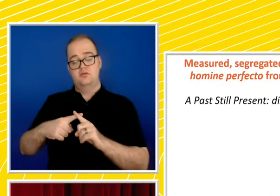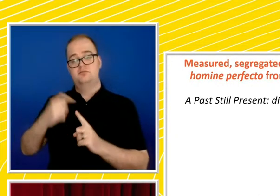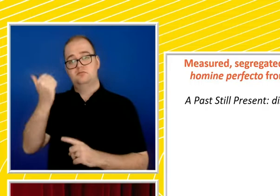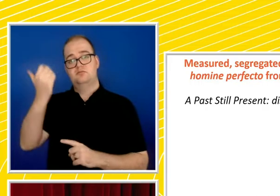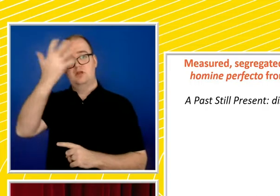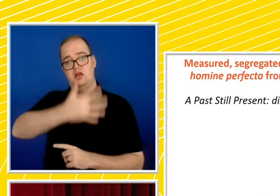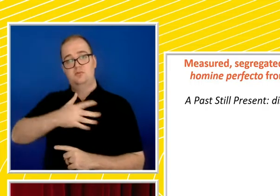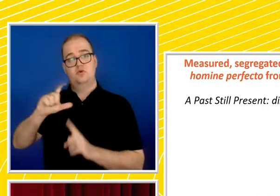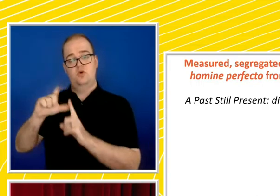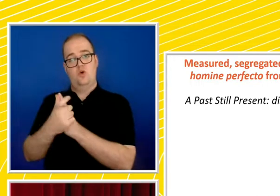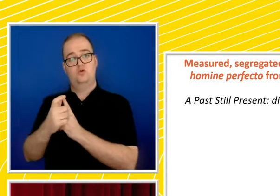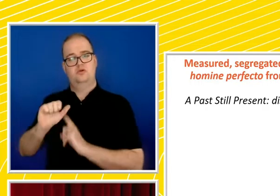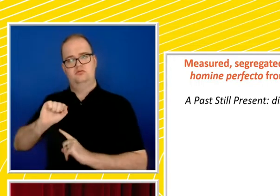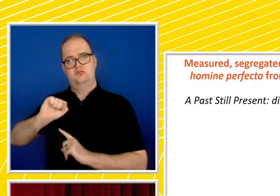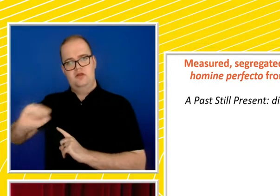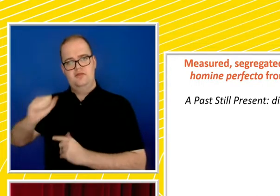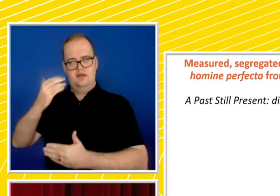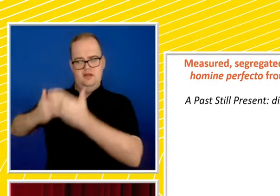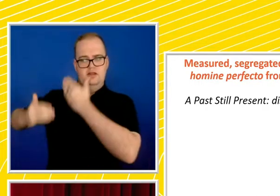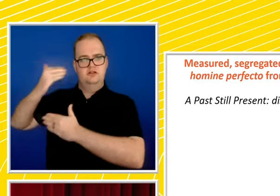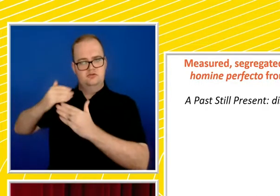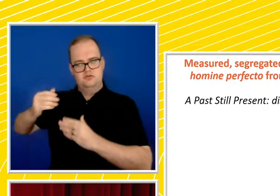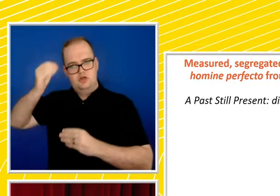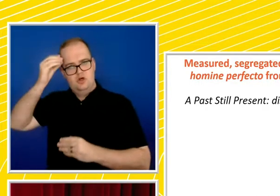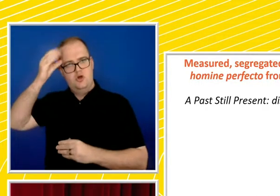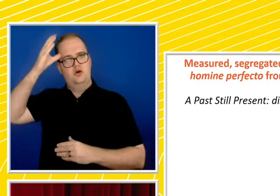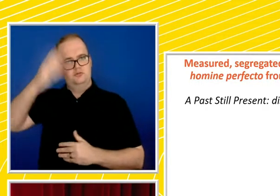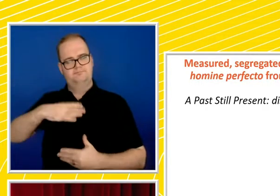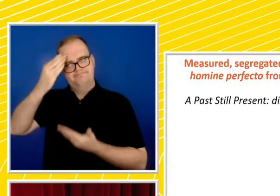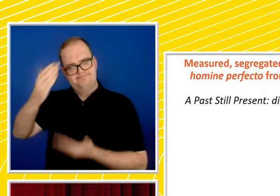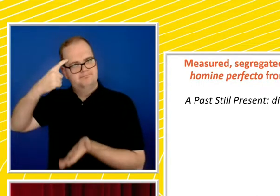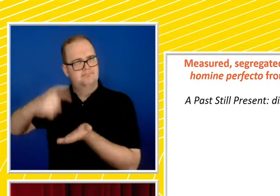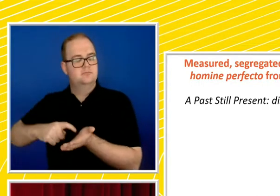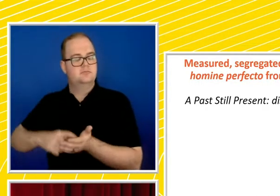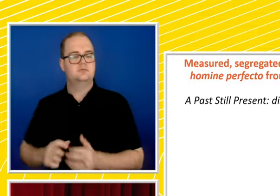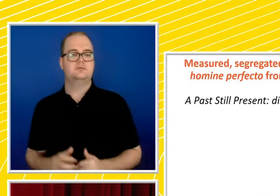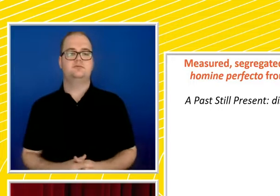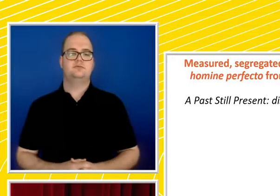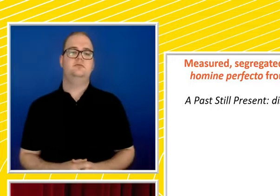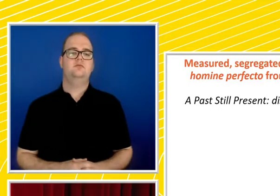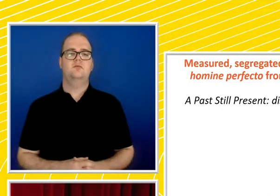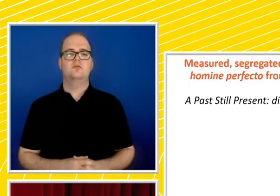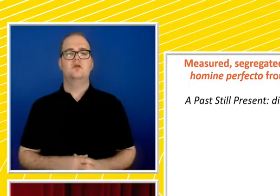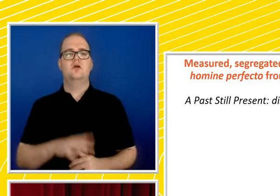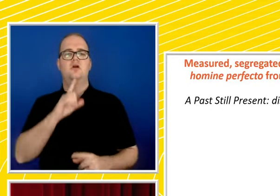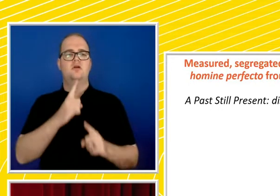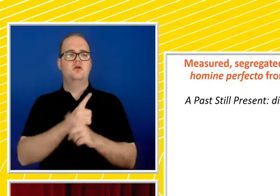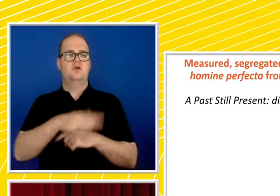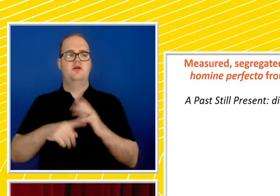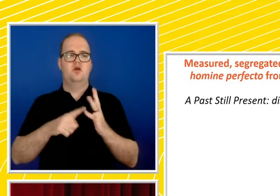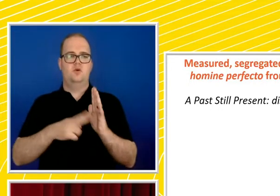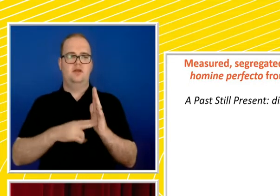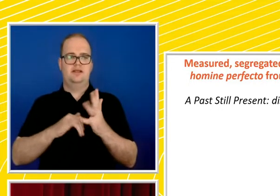custodianship of country. Just a word about the UNSW-DIIU, the Disability